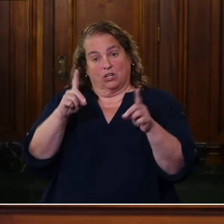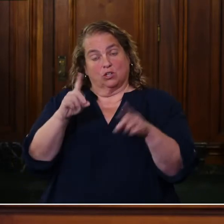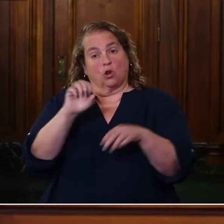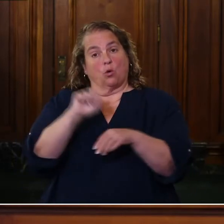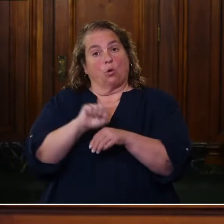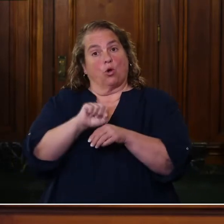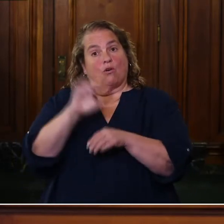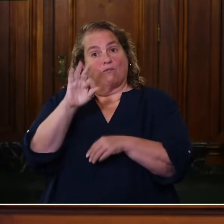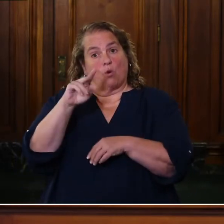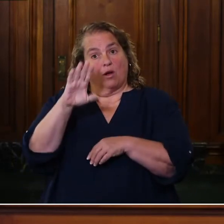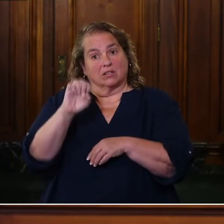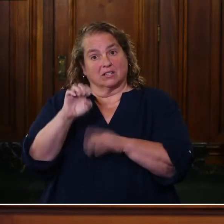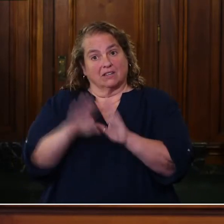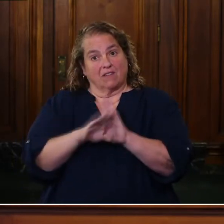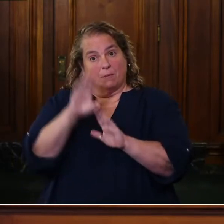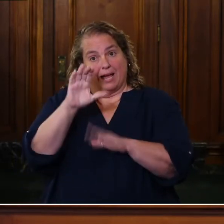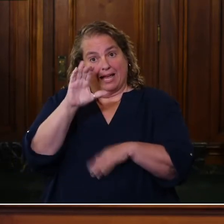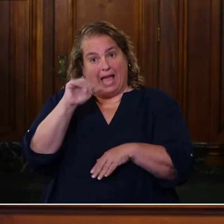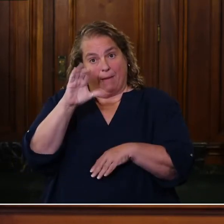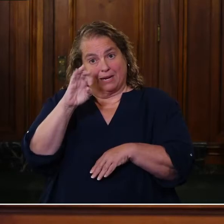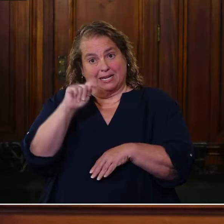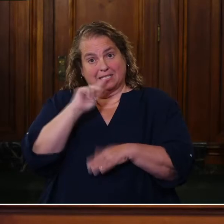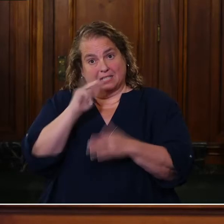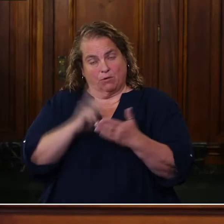Cabinet Secretary to address that.